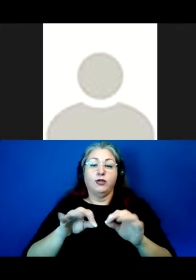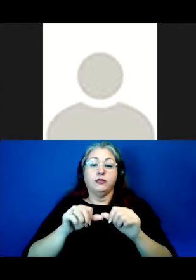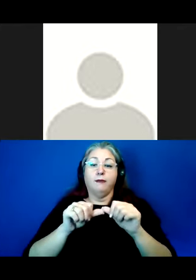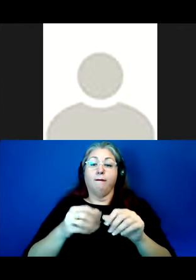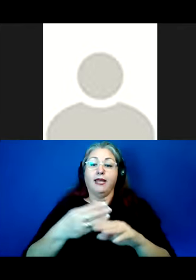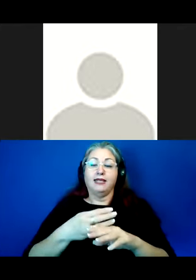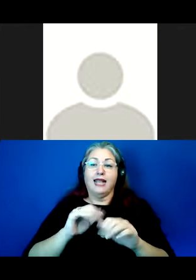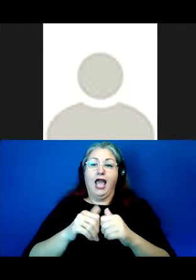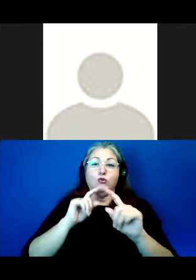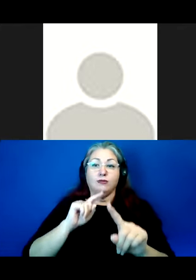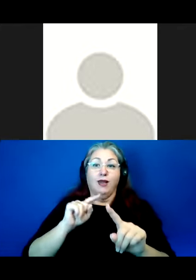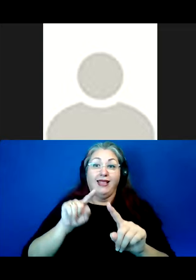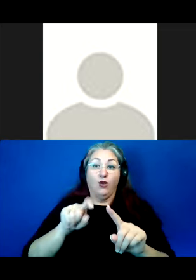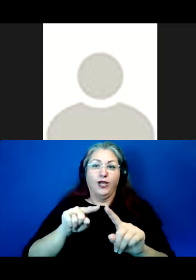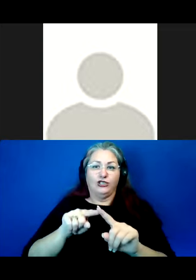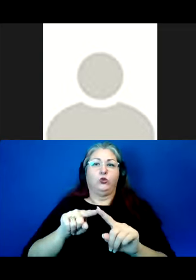question is key.